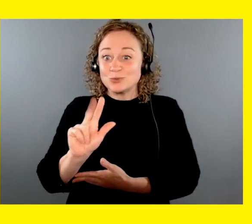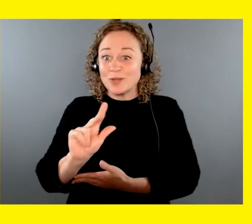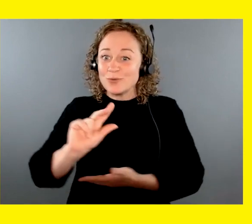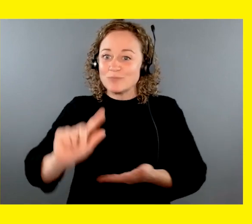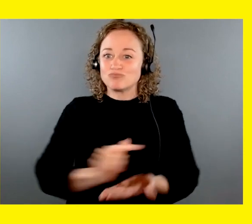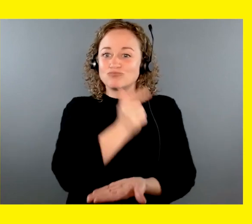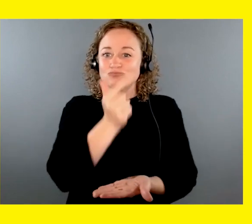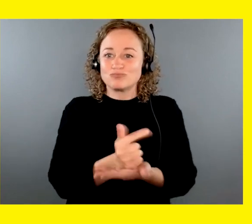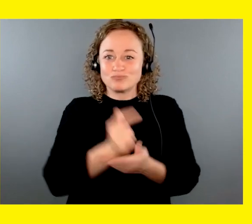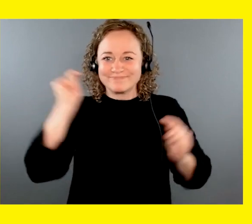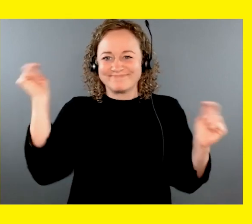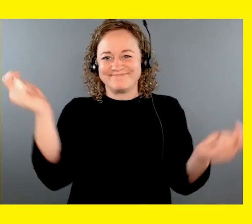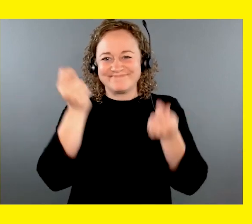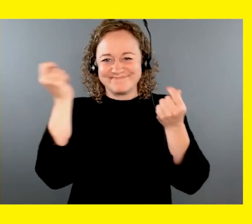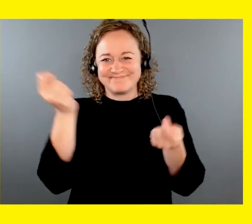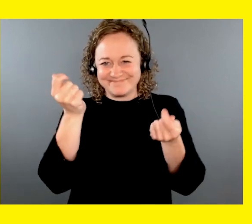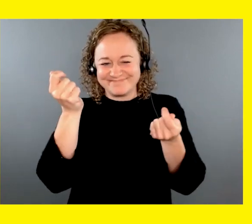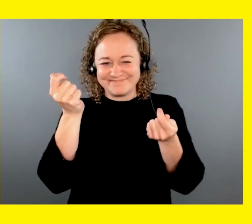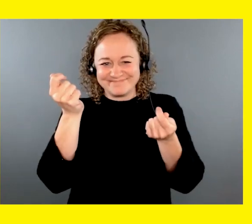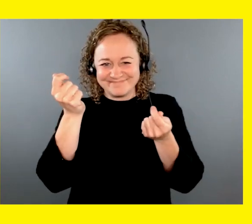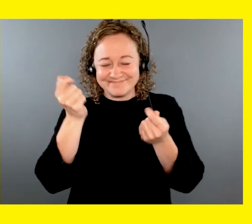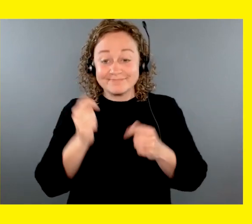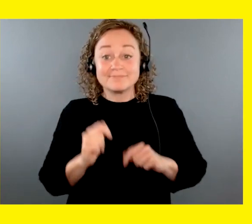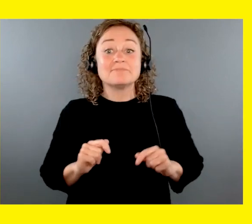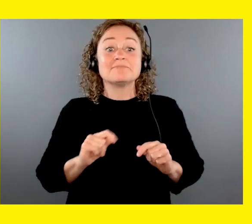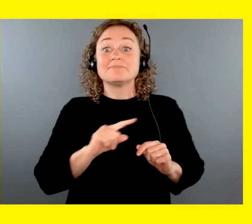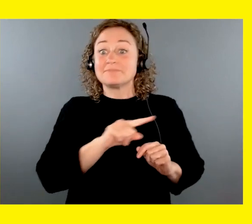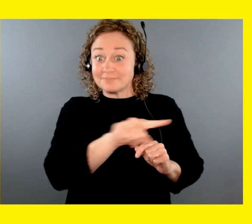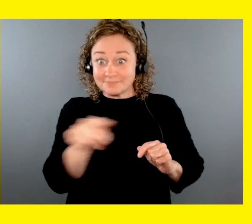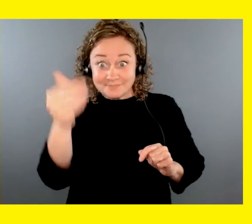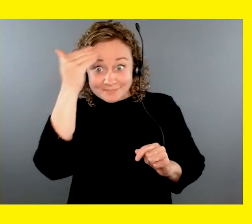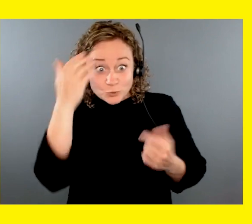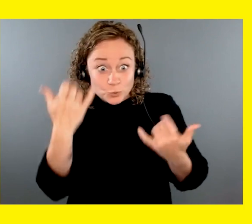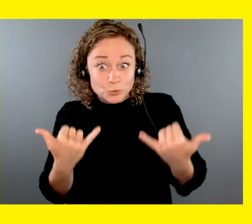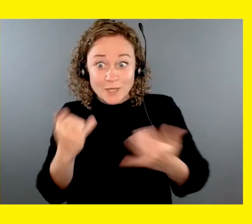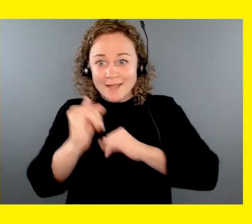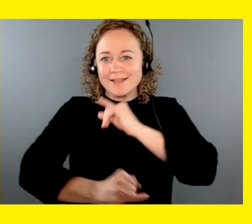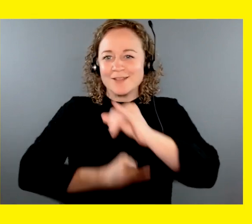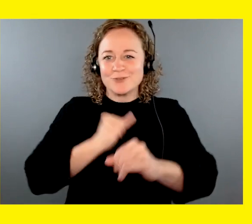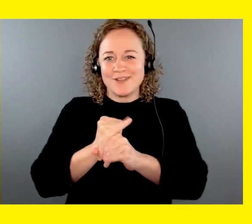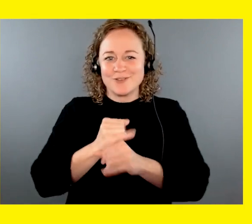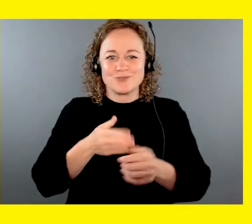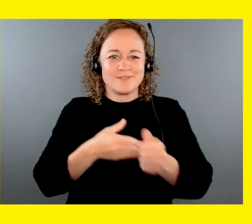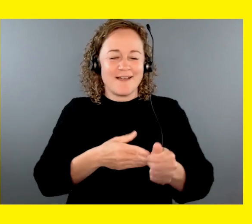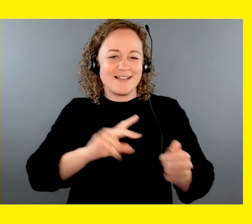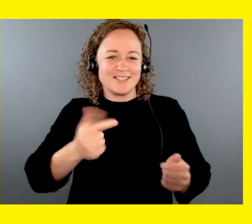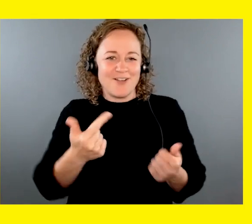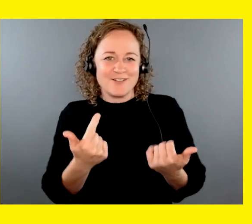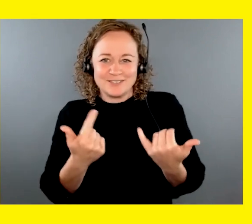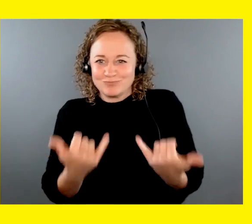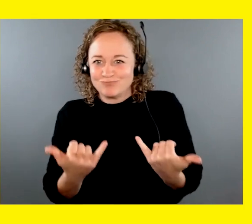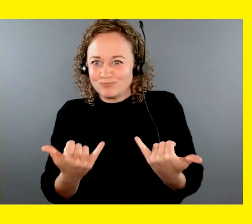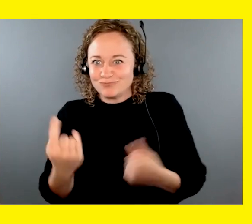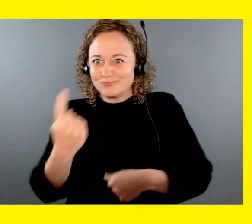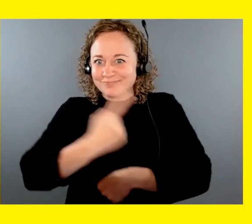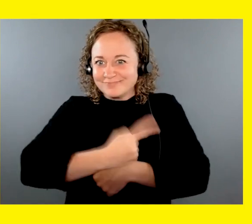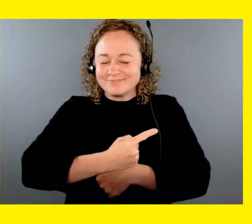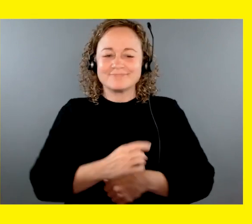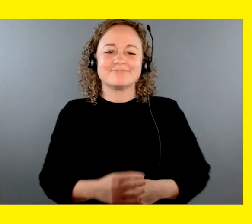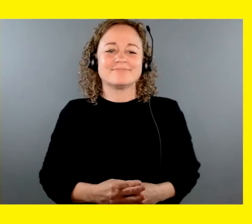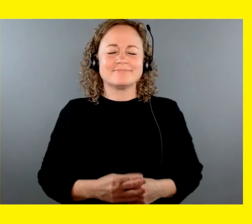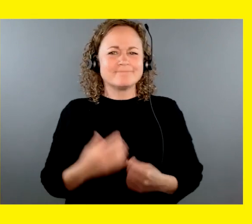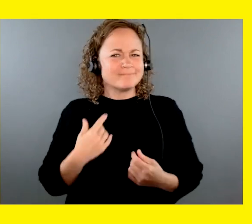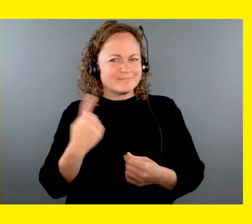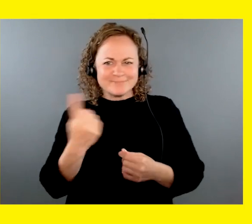2023 Graduation Ceremony for CNIB Guide Dogs. Now, as some of you may already know, today is International Guide Dog Day, and